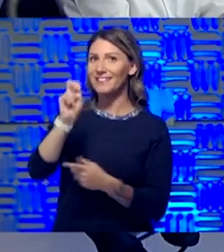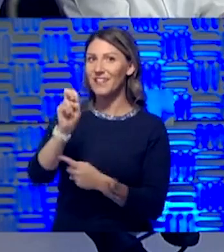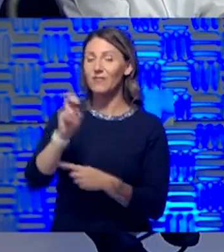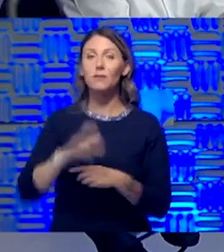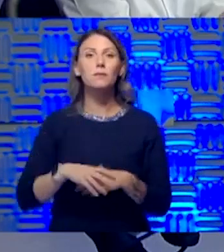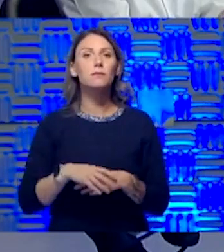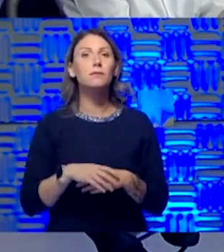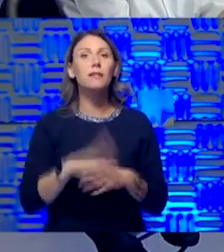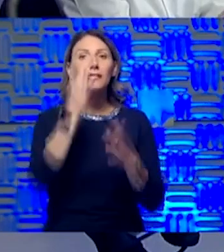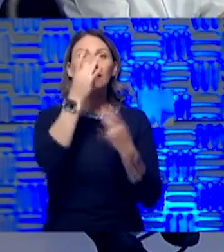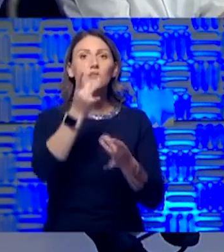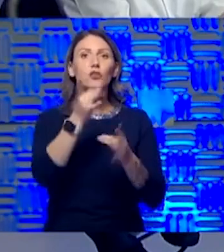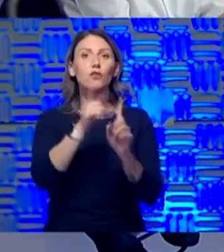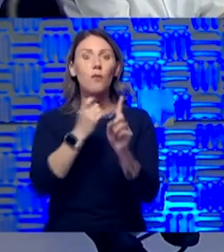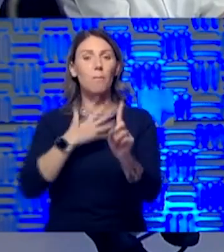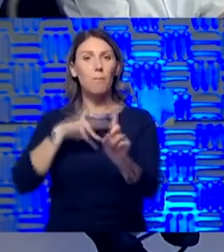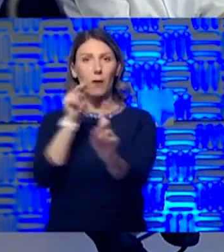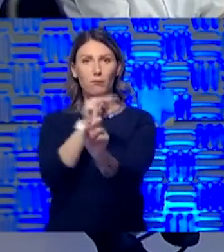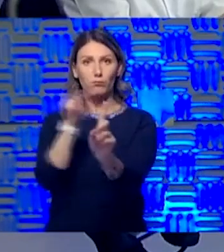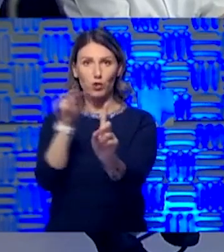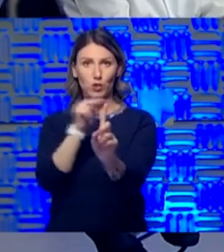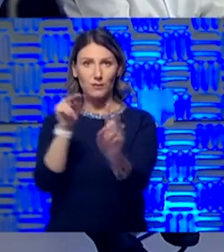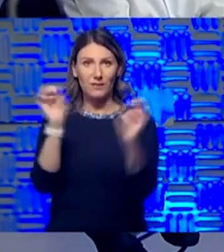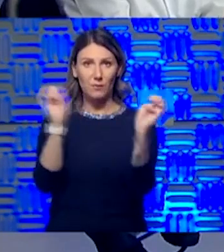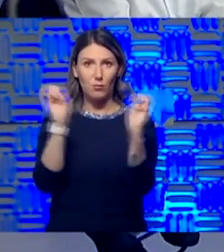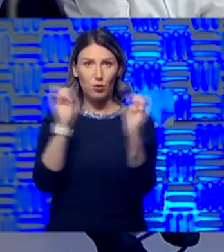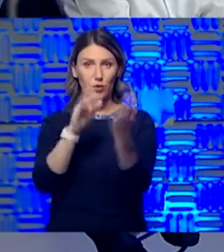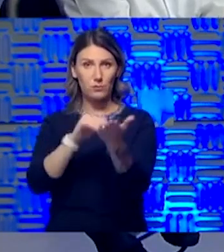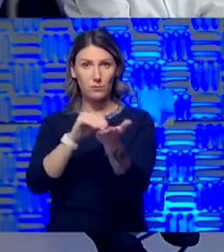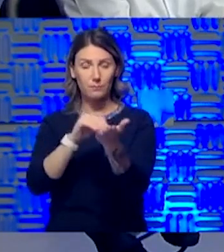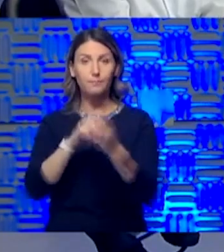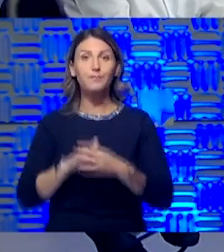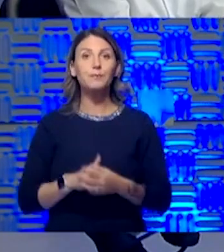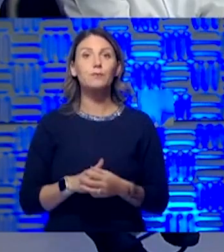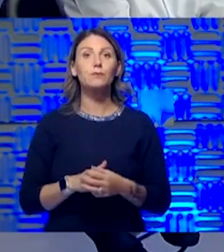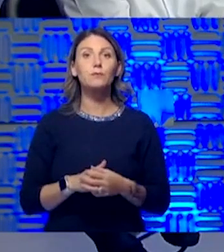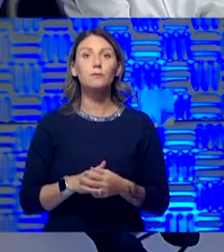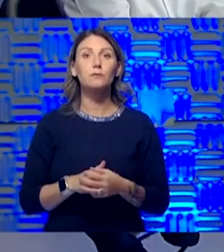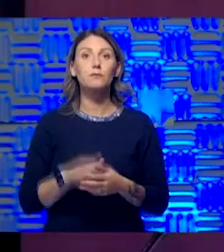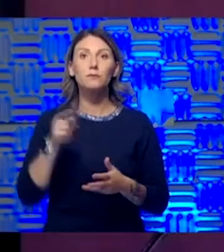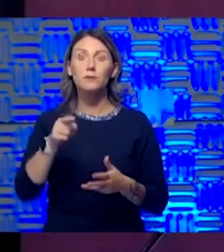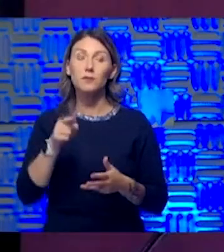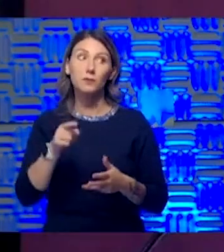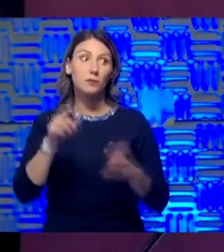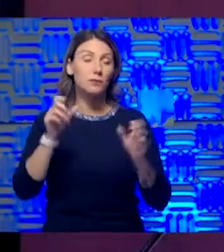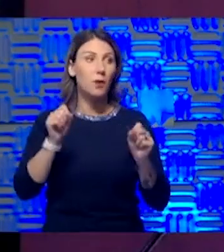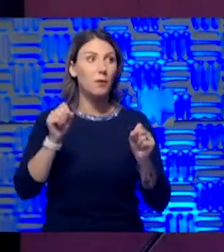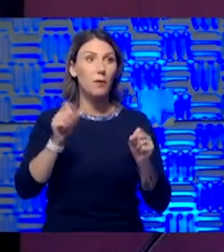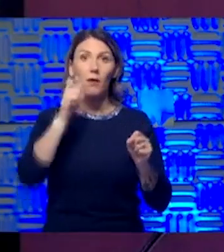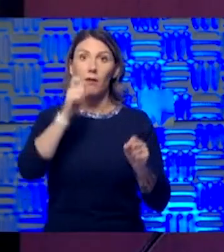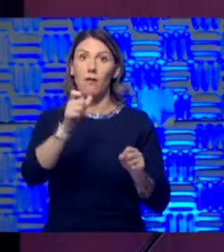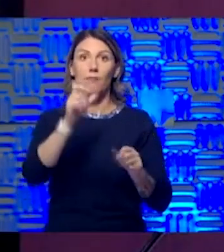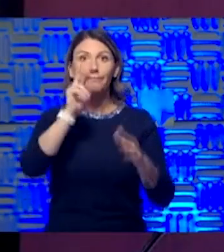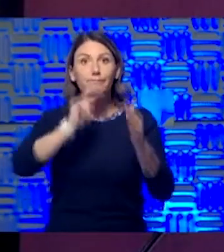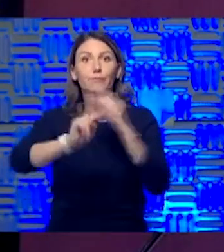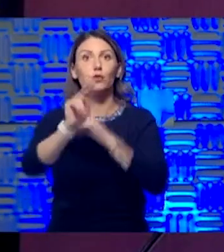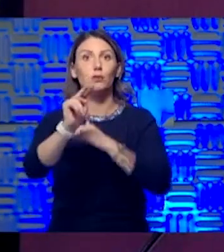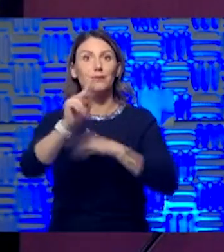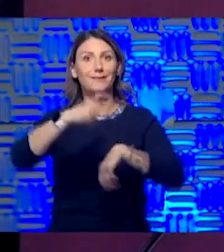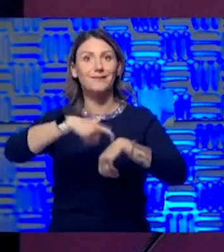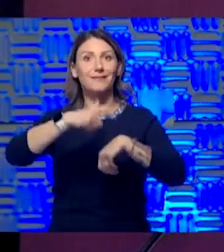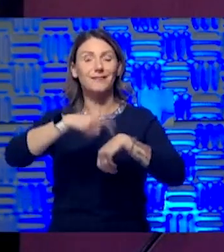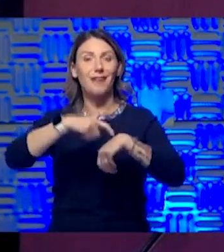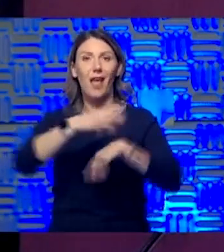You know, it's interesting. From my standpoint as an emergency physician, you know, this is probably an unprecedented time in terms, and I think Steve would